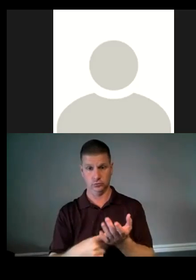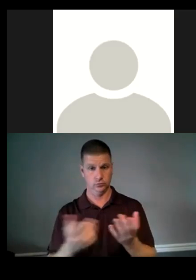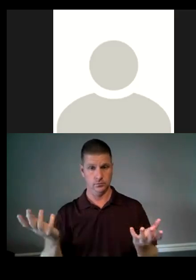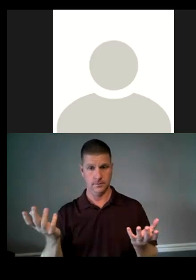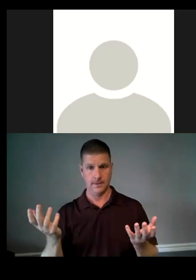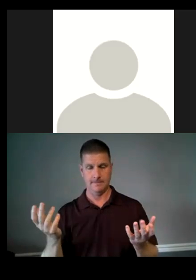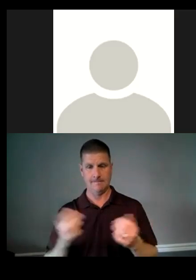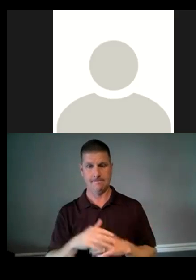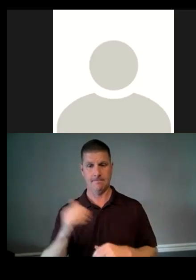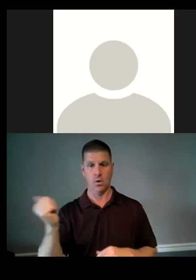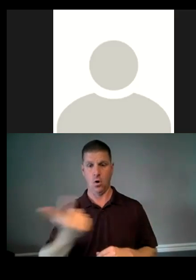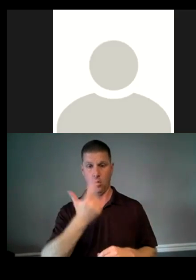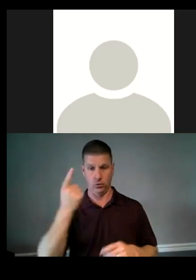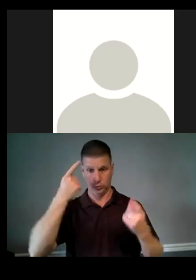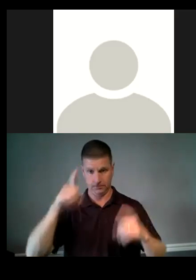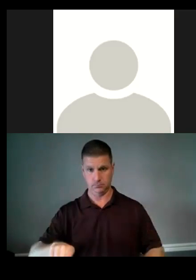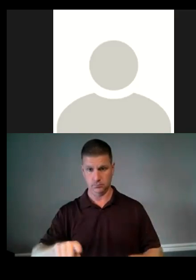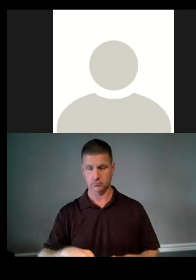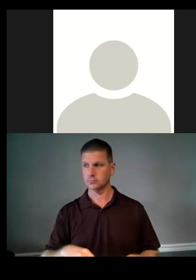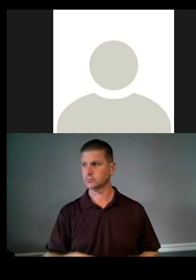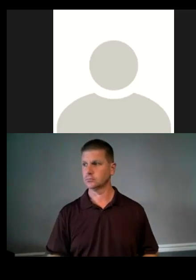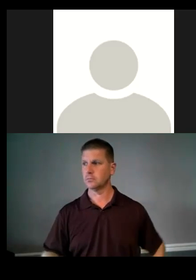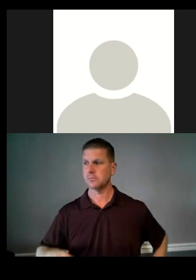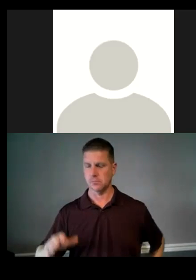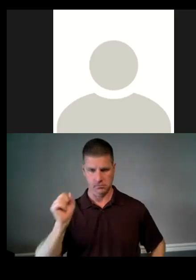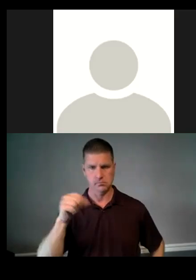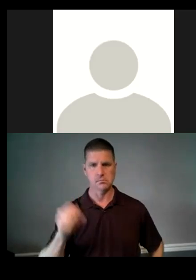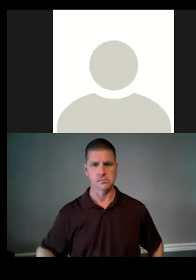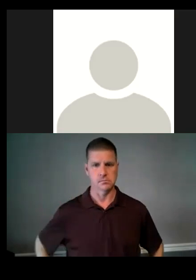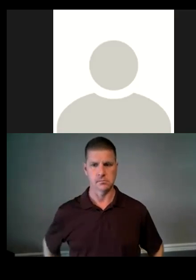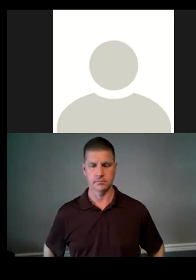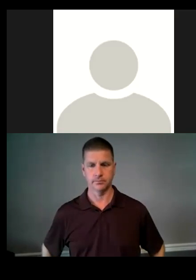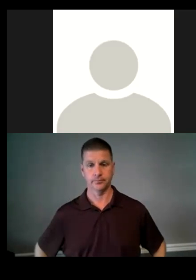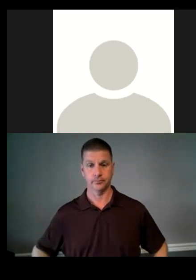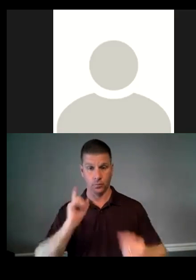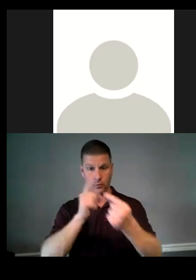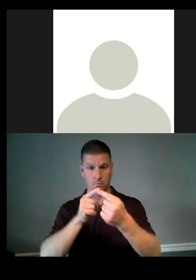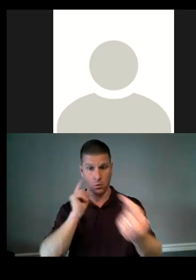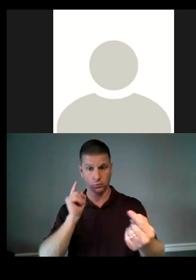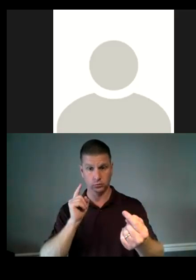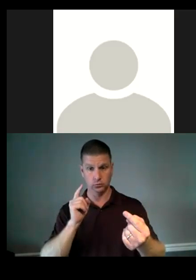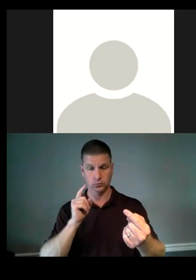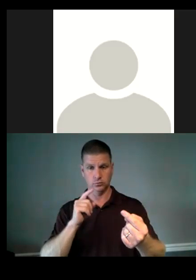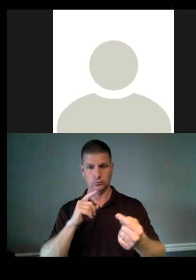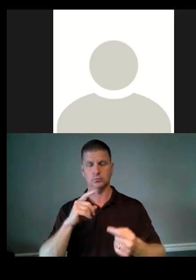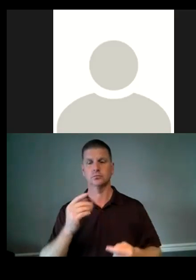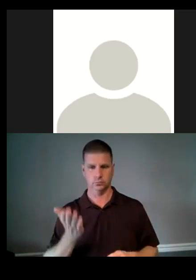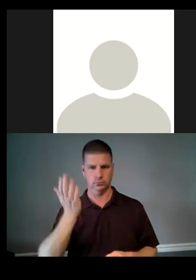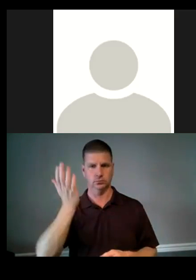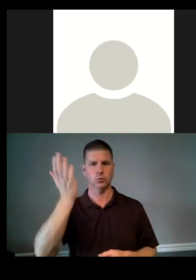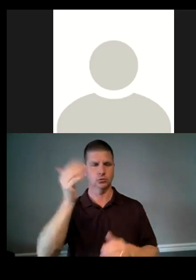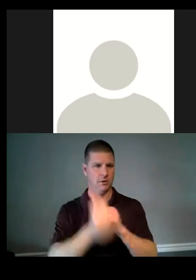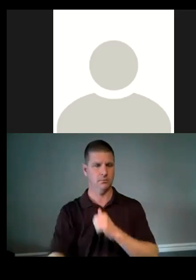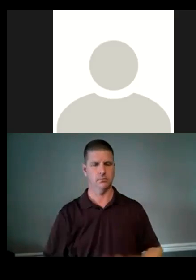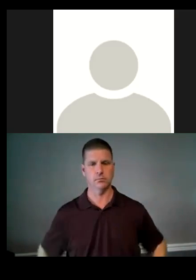All those in favor? Aye. Any opposed? Motion carries. Thank you.